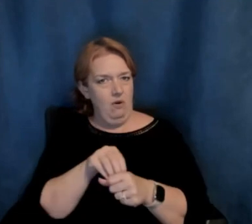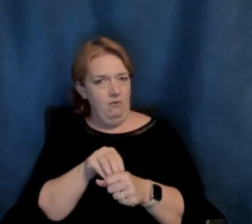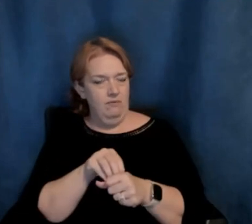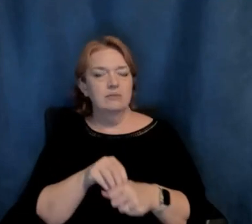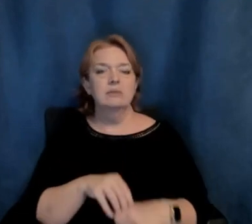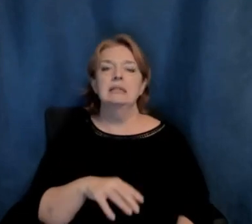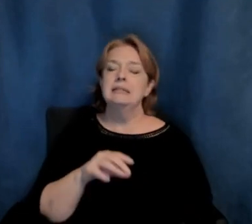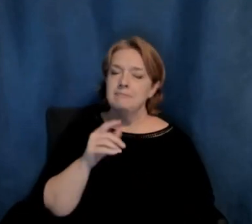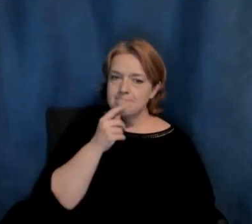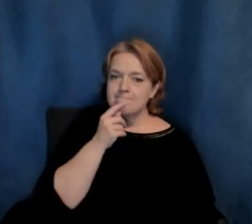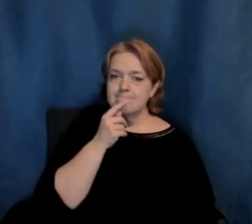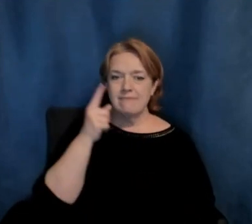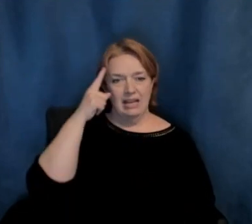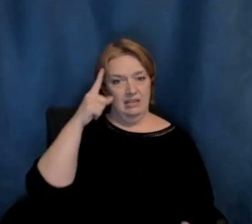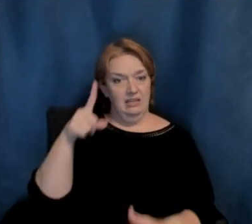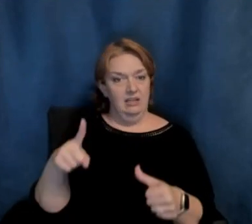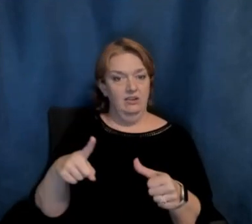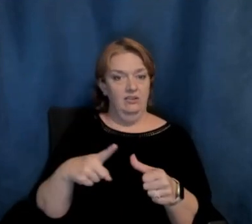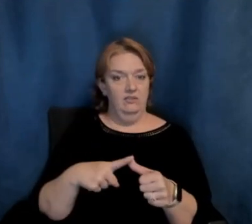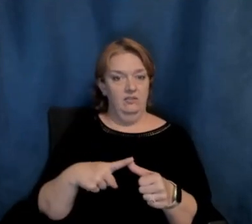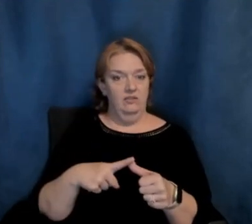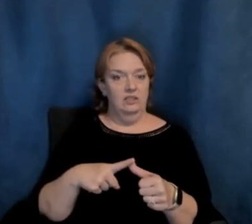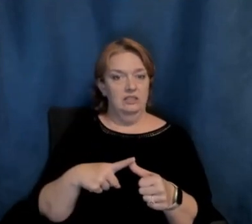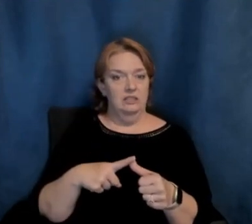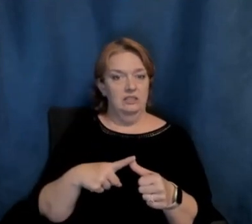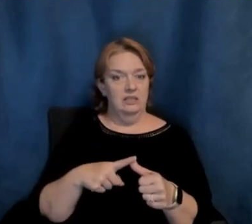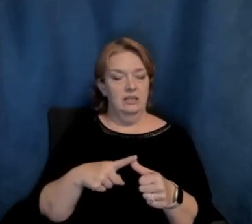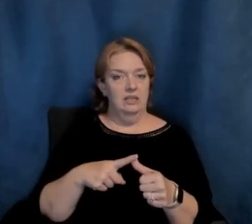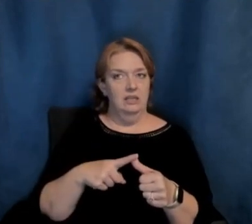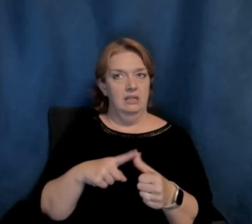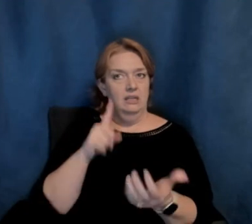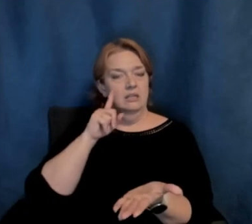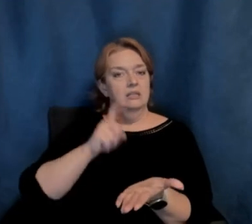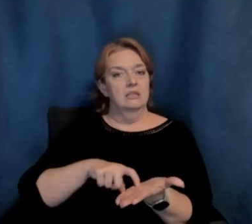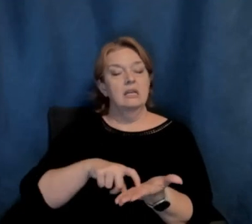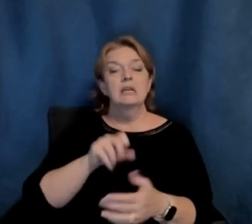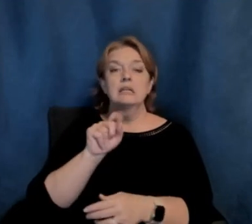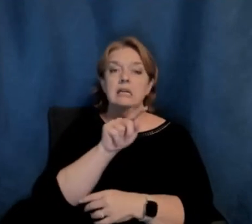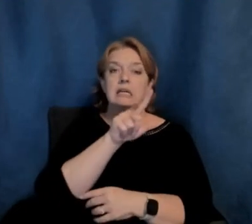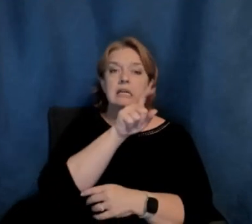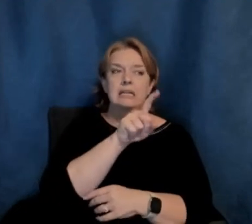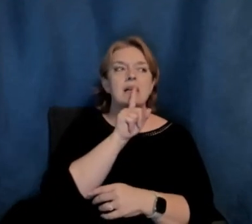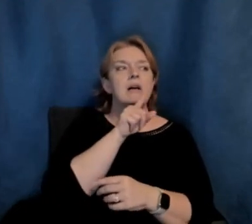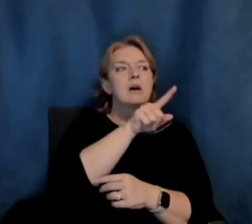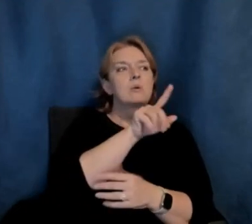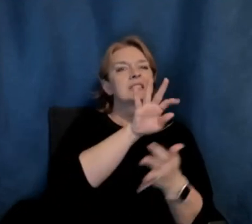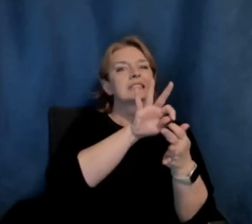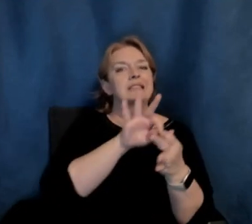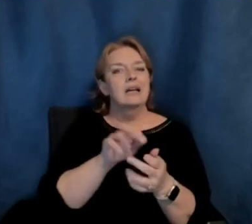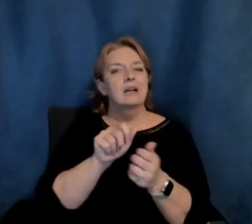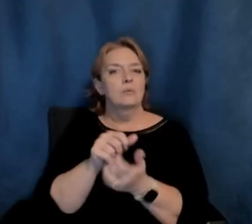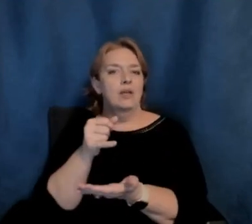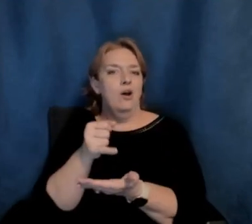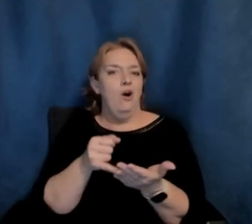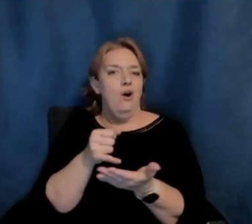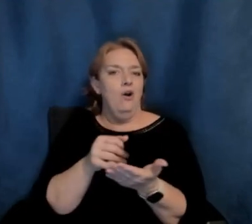important to, again, say that Steele, while he was connected to the art colony, he